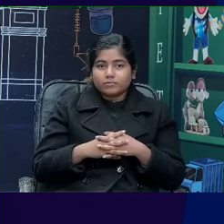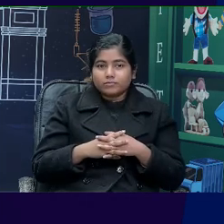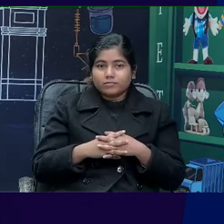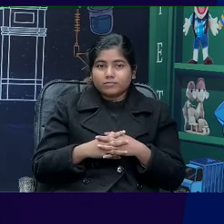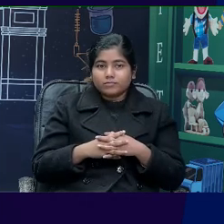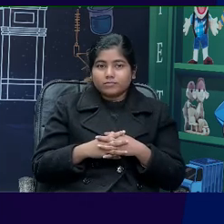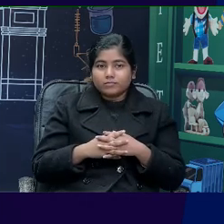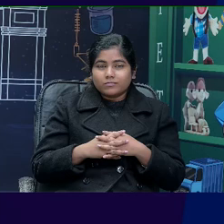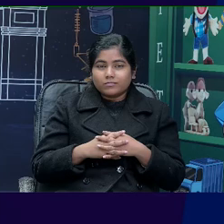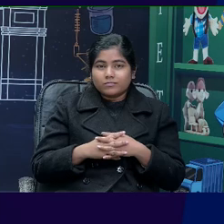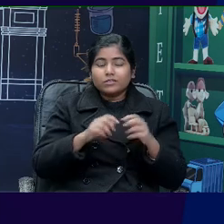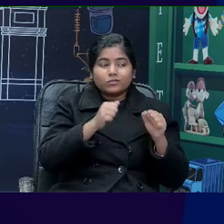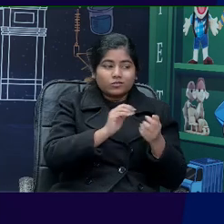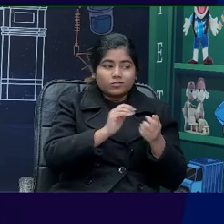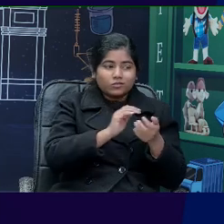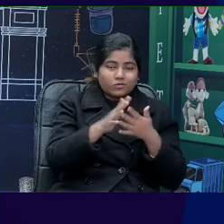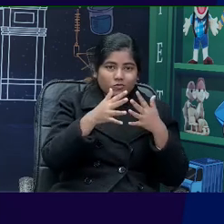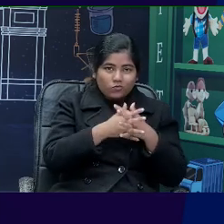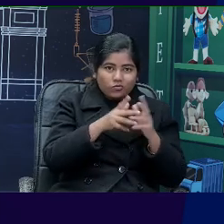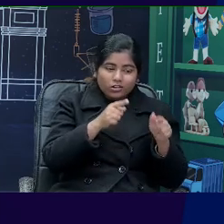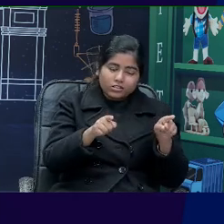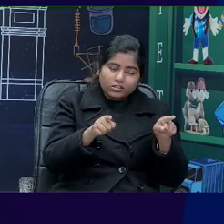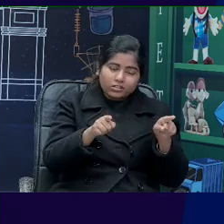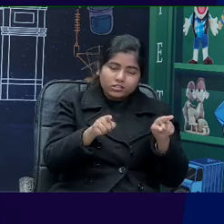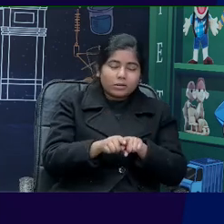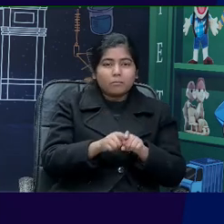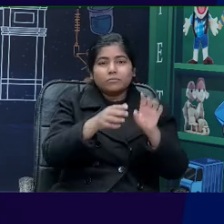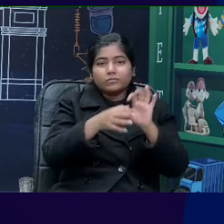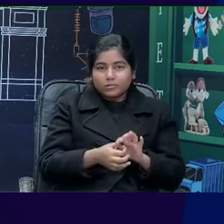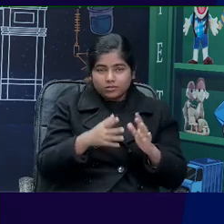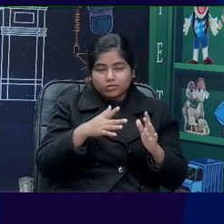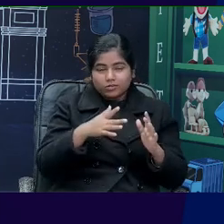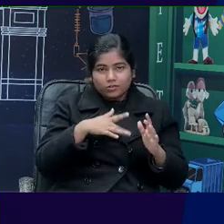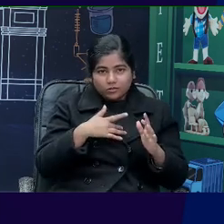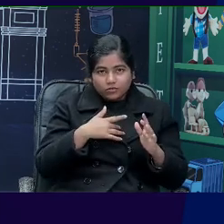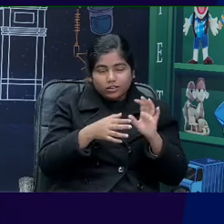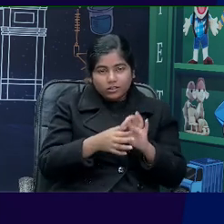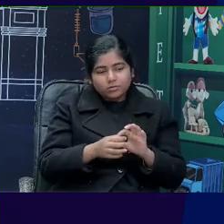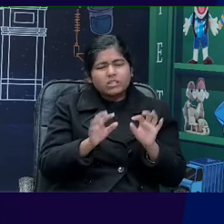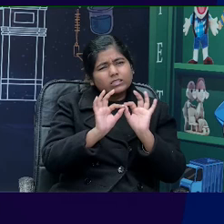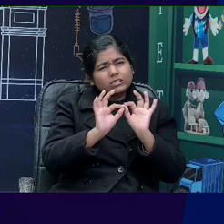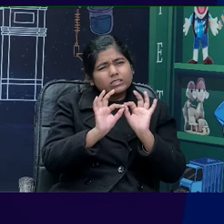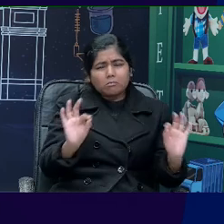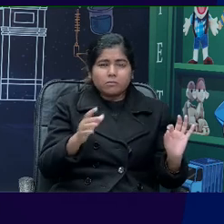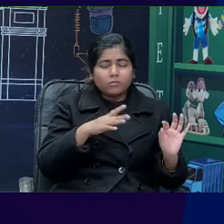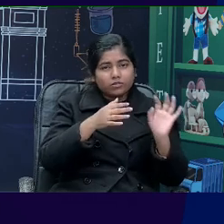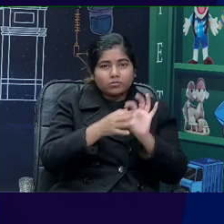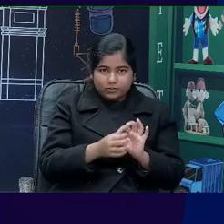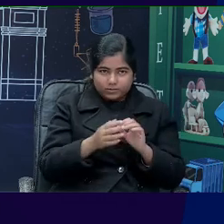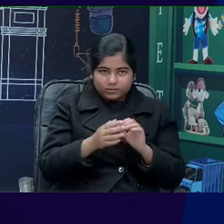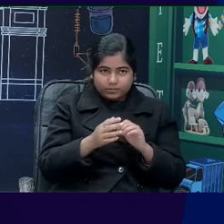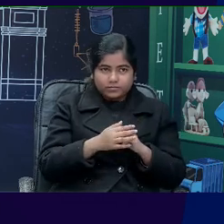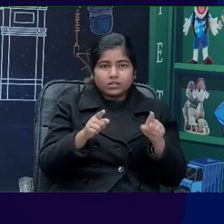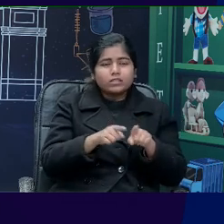So, the homework is also very feeling based. It's very simple but very feeling based. It is,